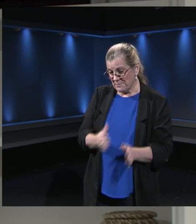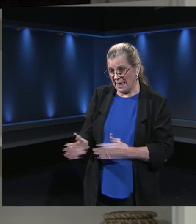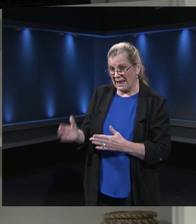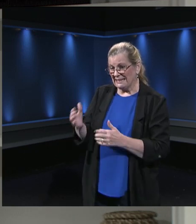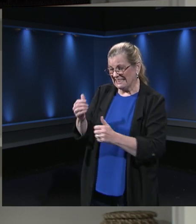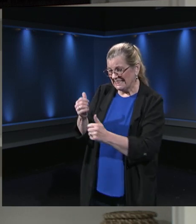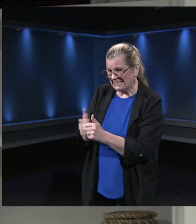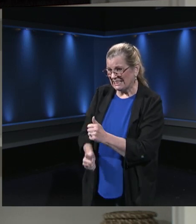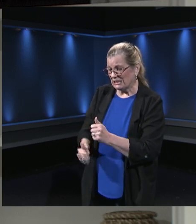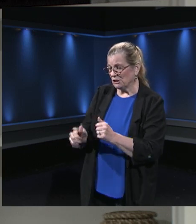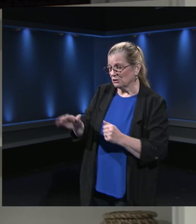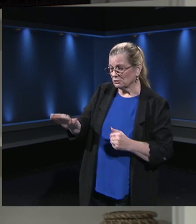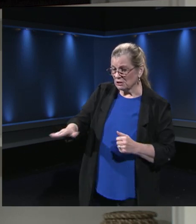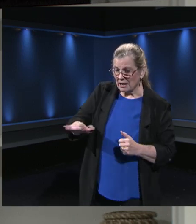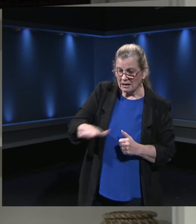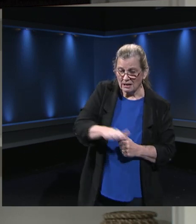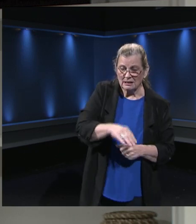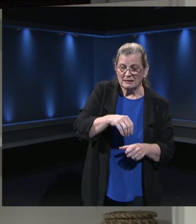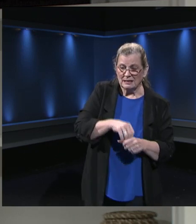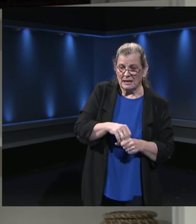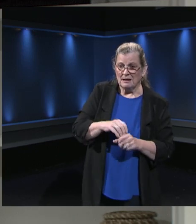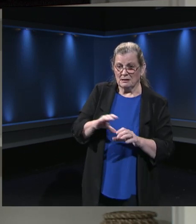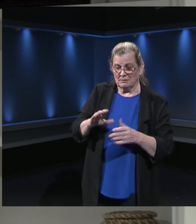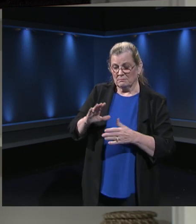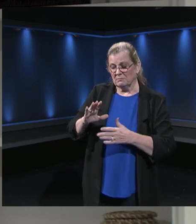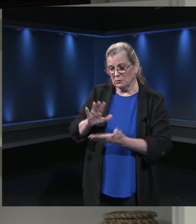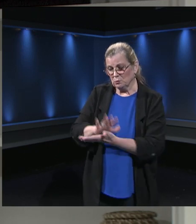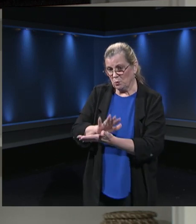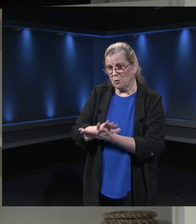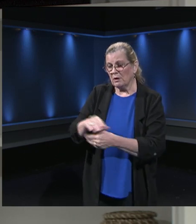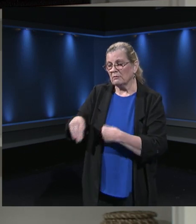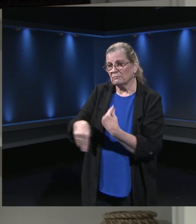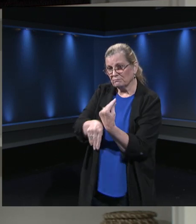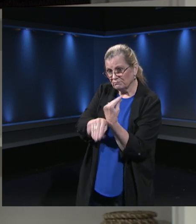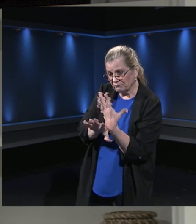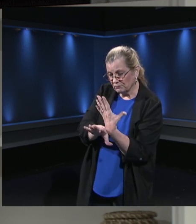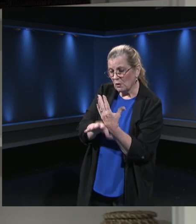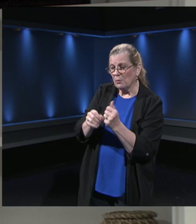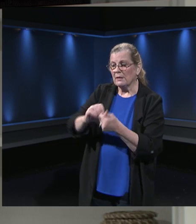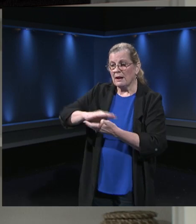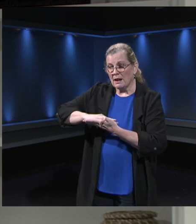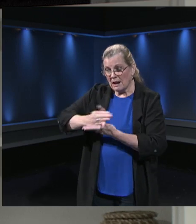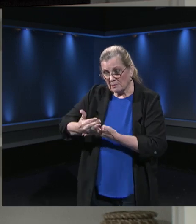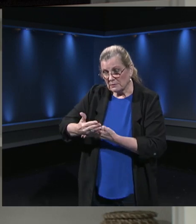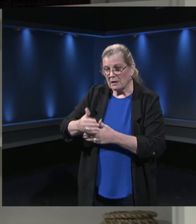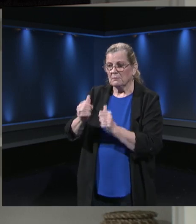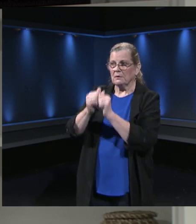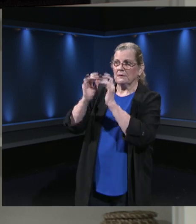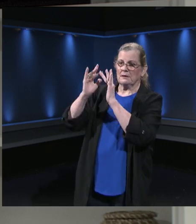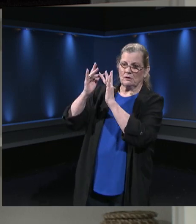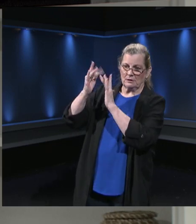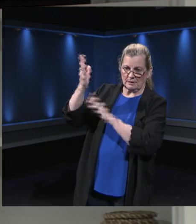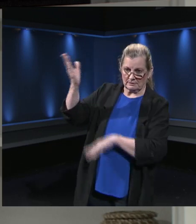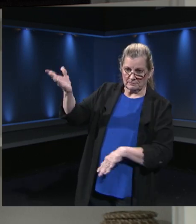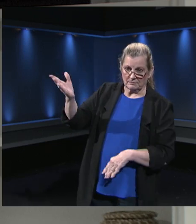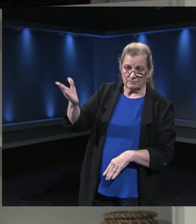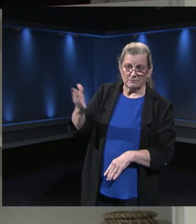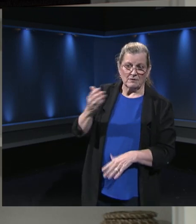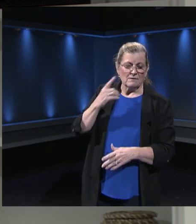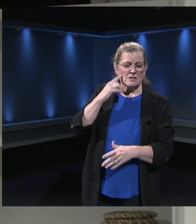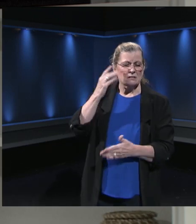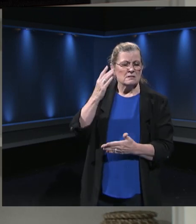provide not only the laptop, but also the internet access necessary for your child to be successful. If, for some